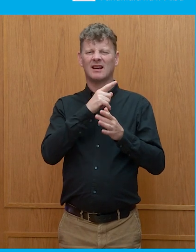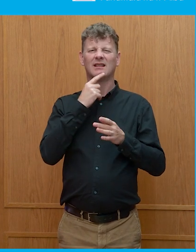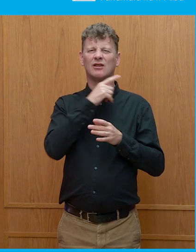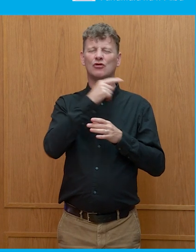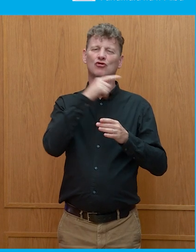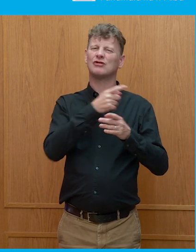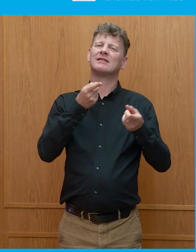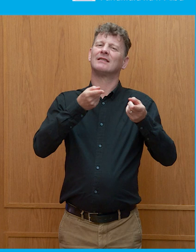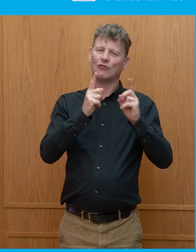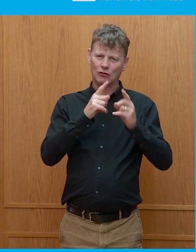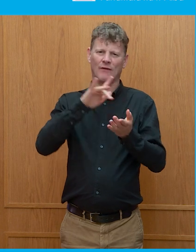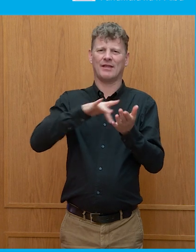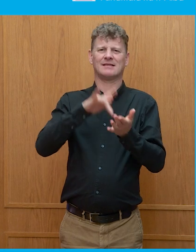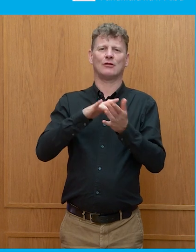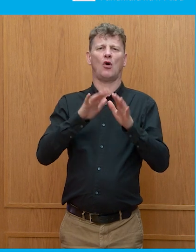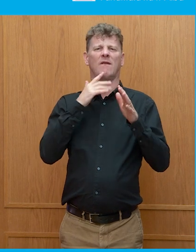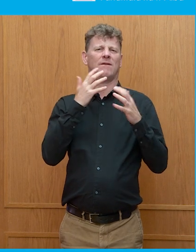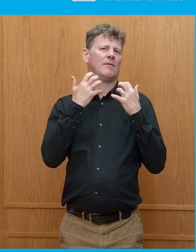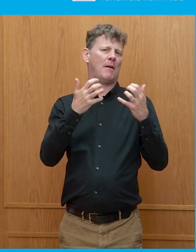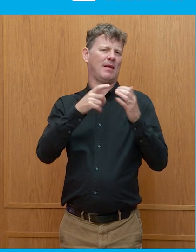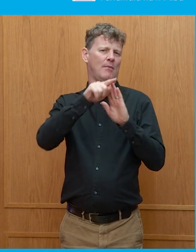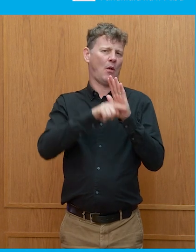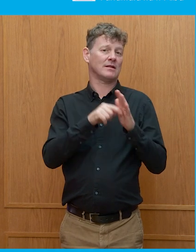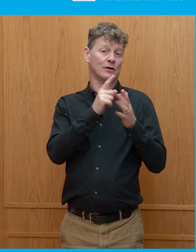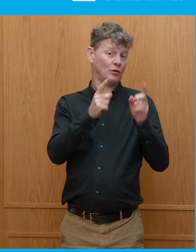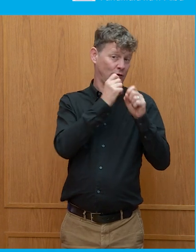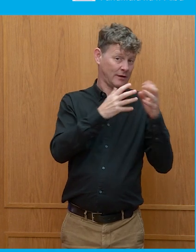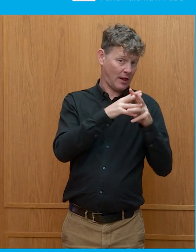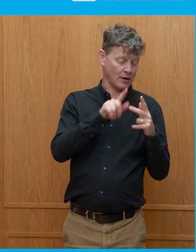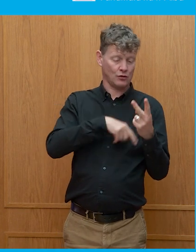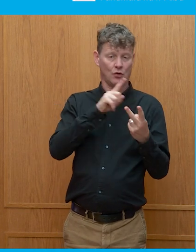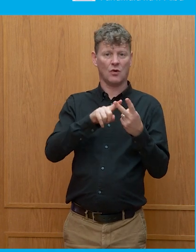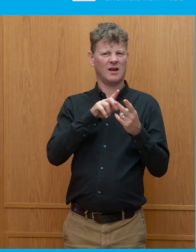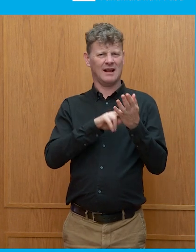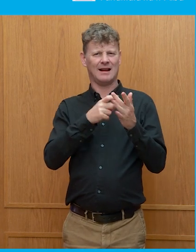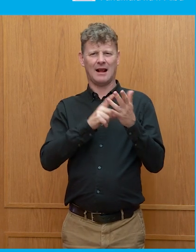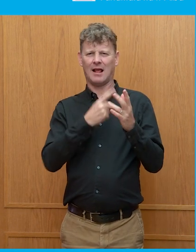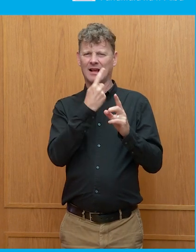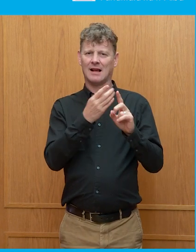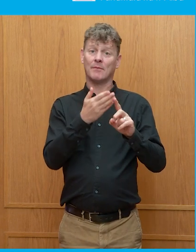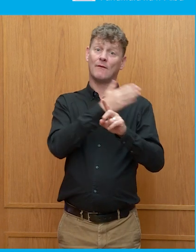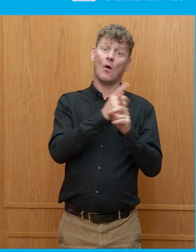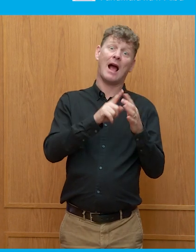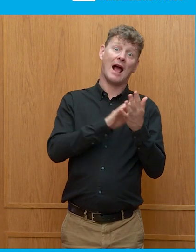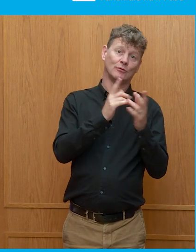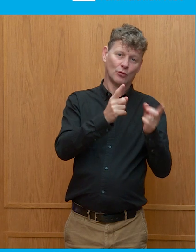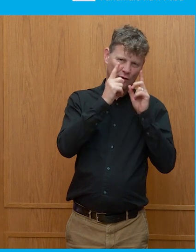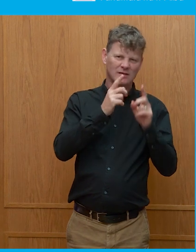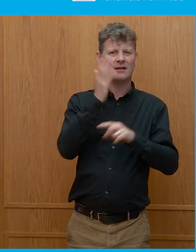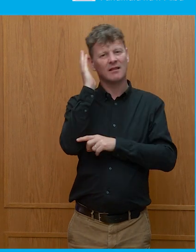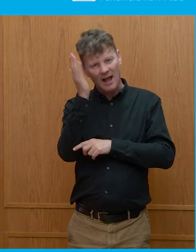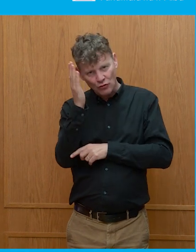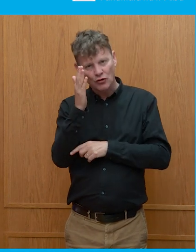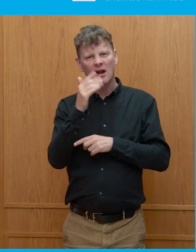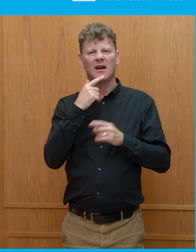director of the Centre of Public Policy at the University of Glasgow. Nicola was previously at Edinburgh University as a senior lecturer and as a professor of